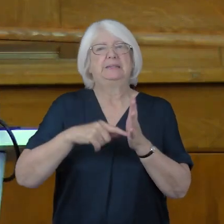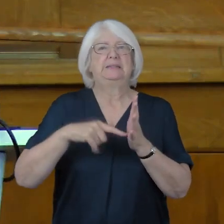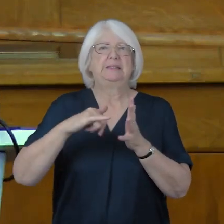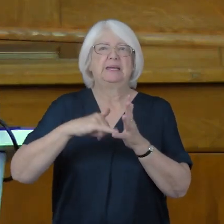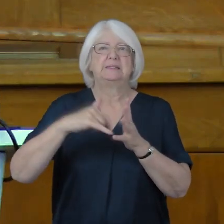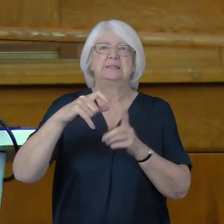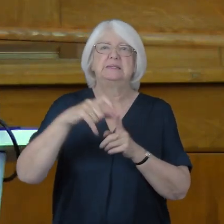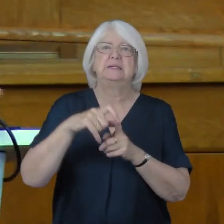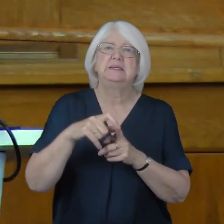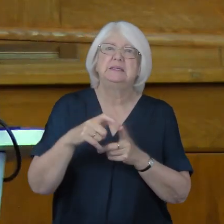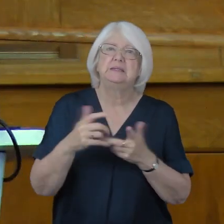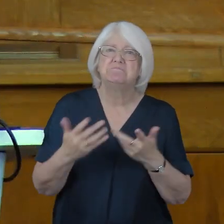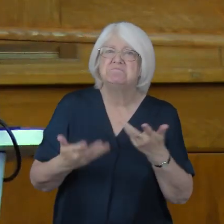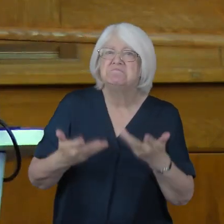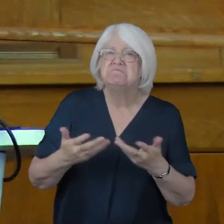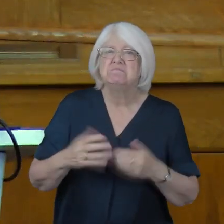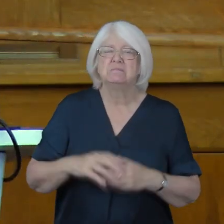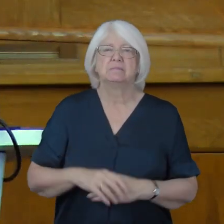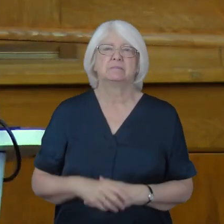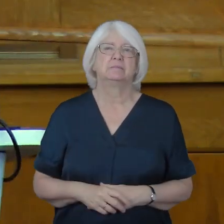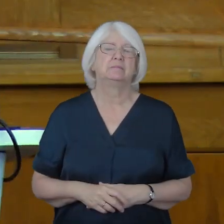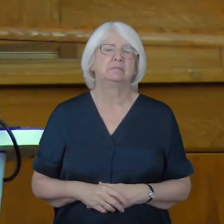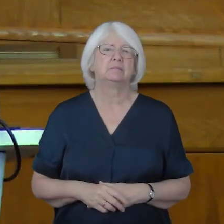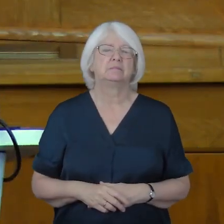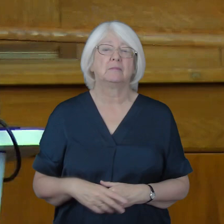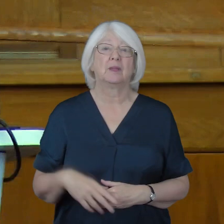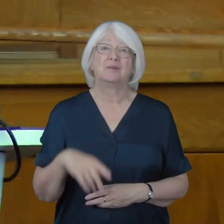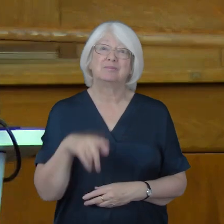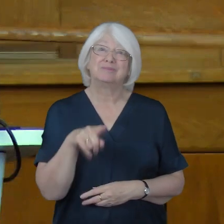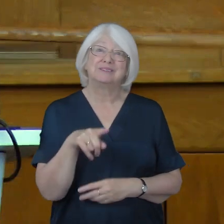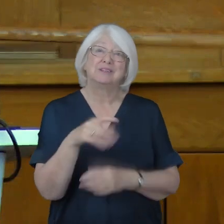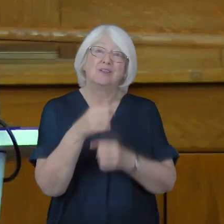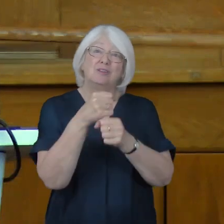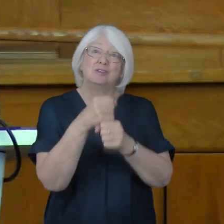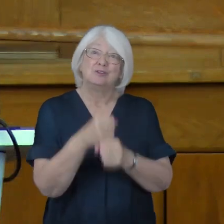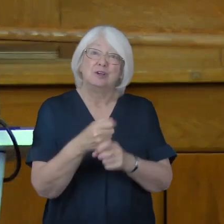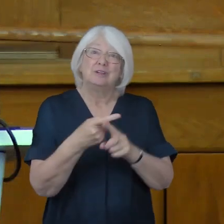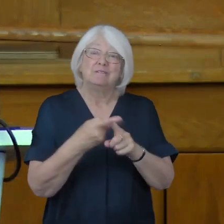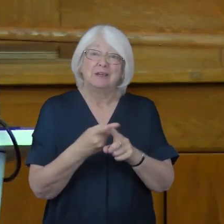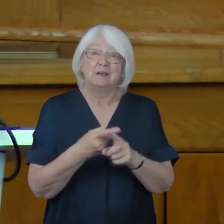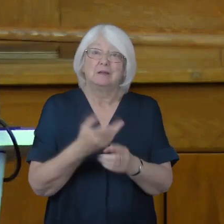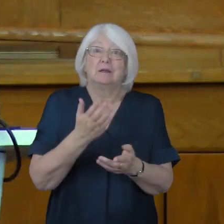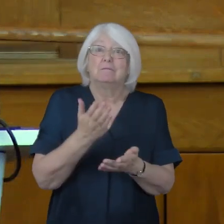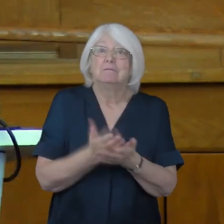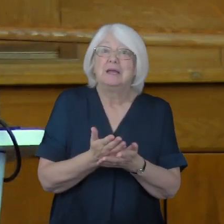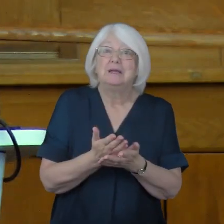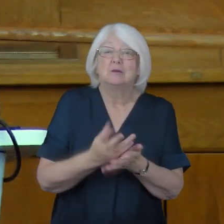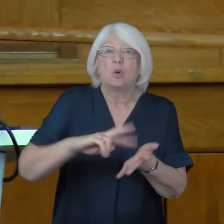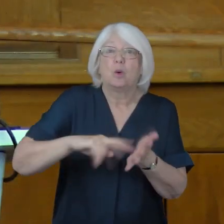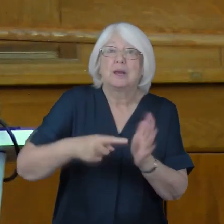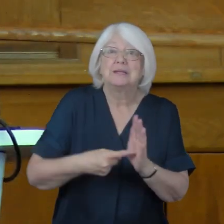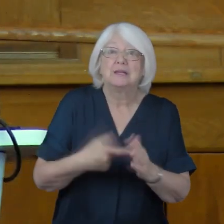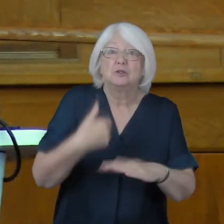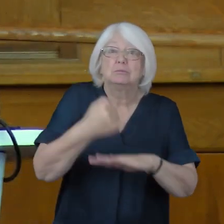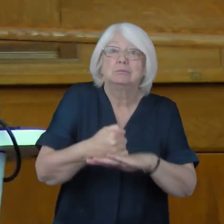Yet, the Church of England is not first and foremost an institution or an organisation.